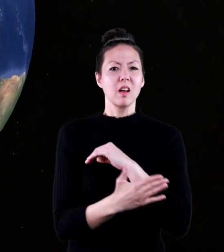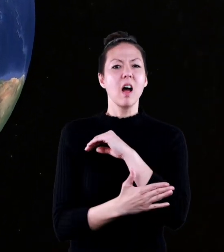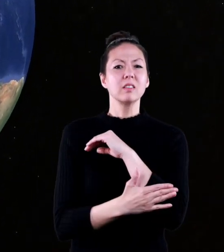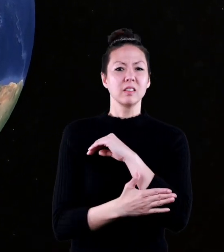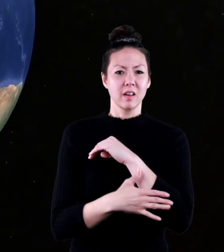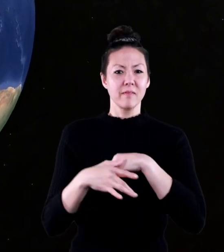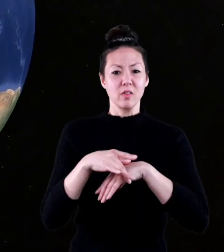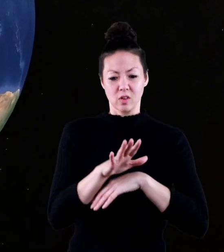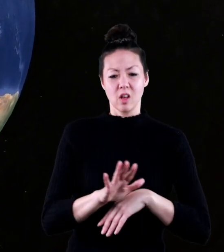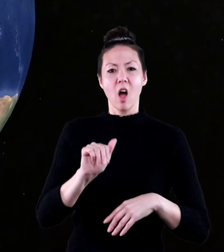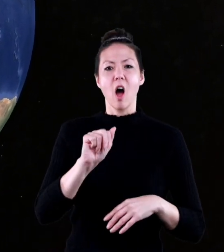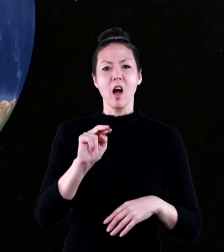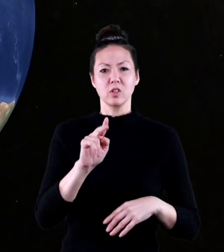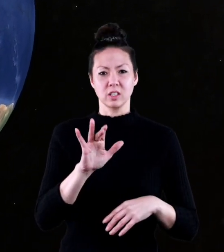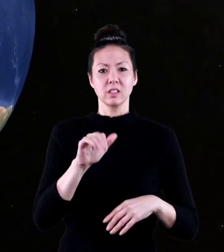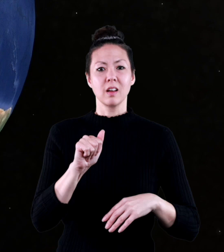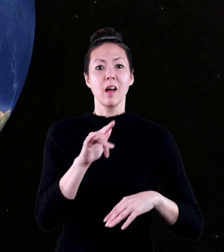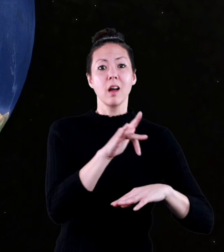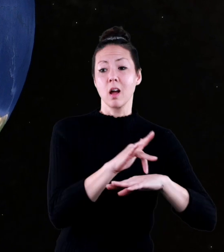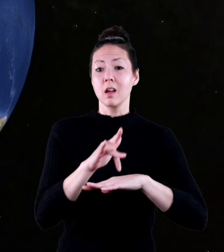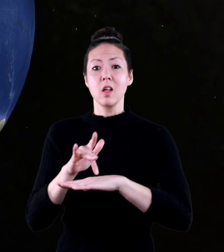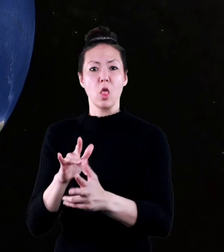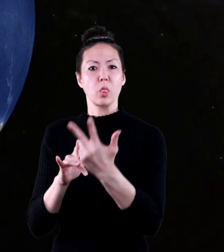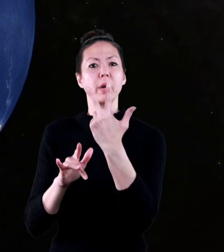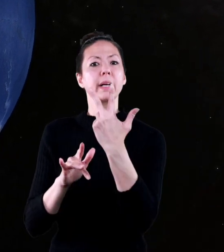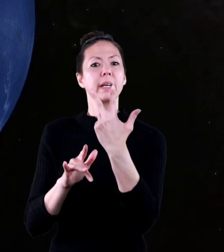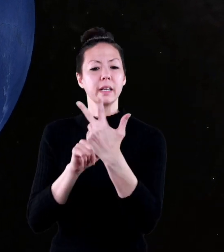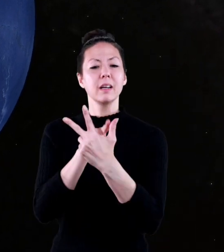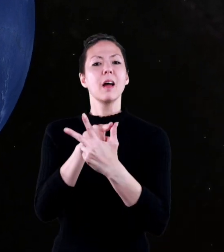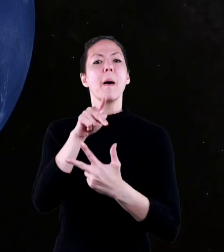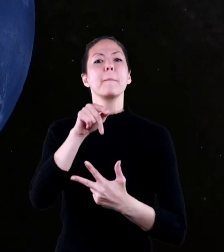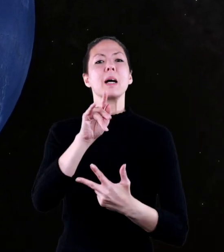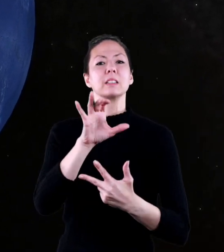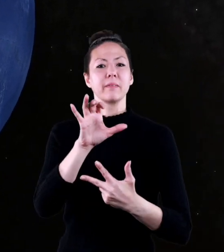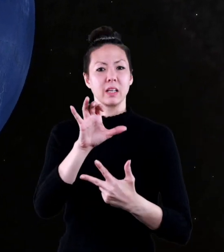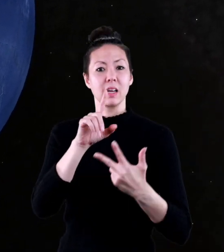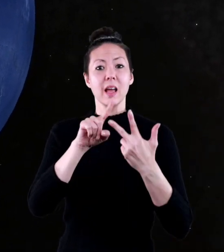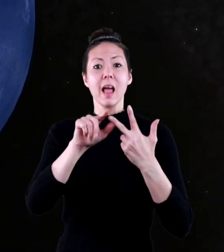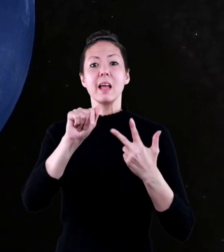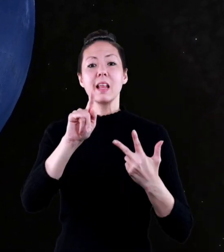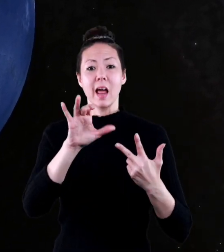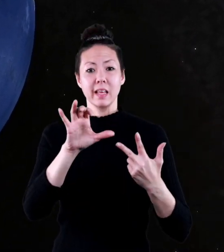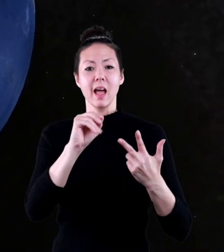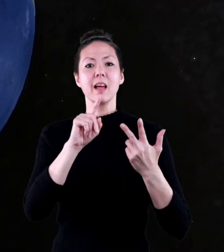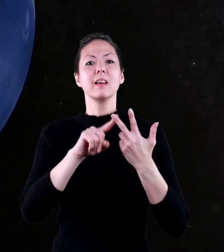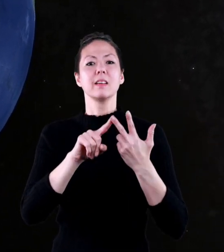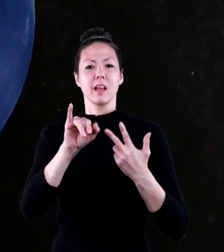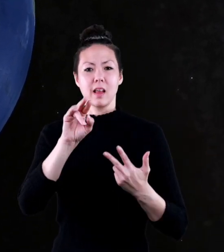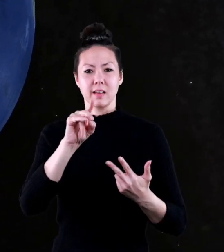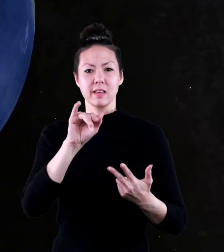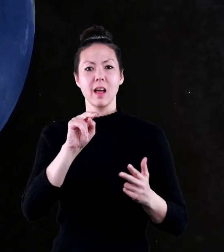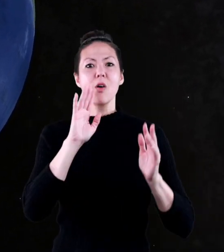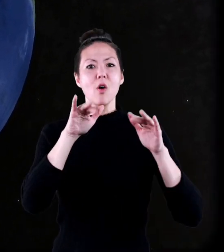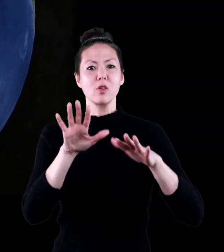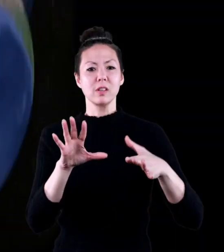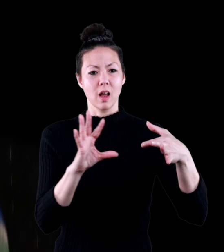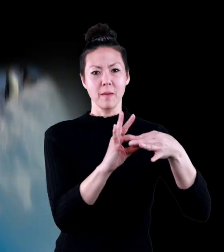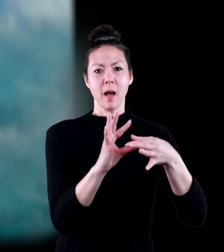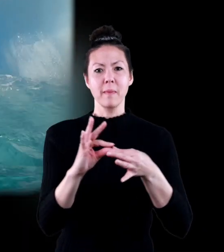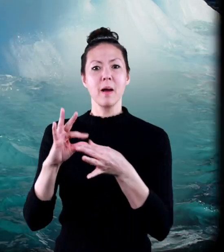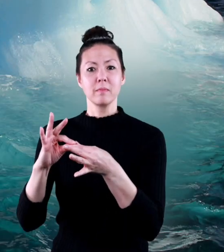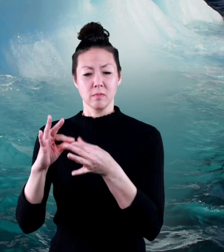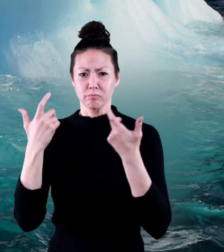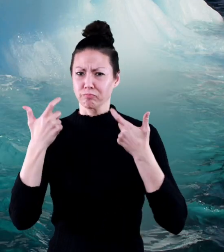of Antarctica and touches three oceans of the world, the Pacific, the Atlantic, and the Indian Oceans.